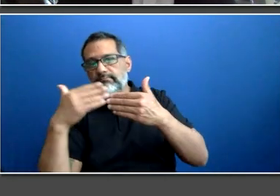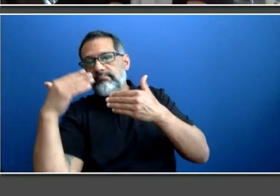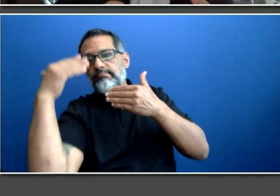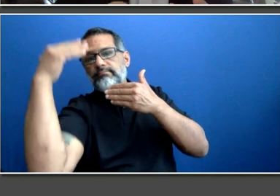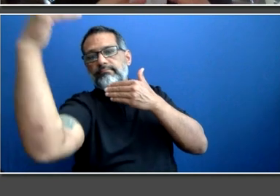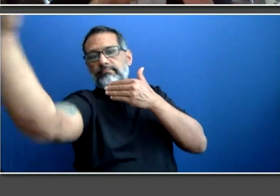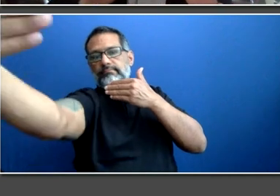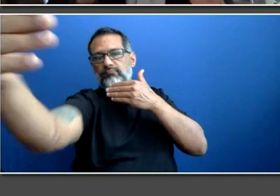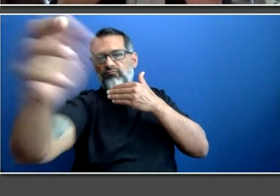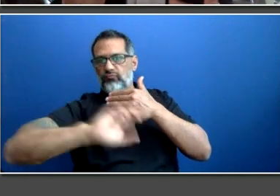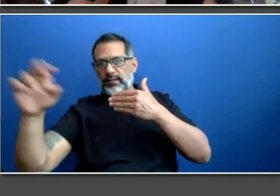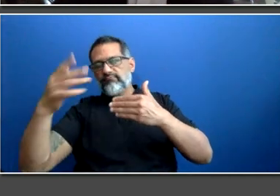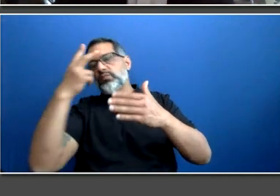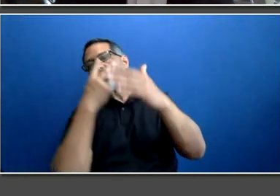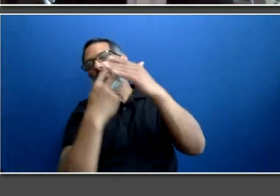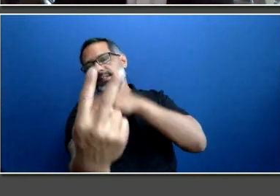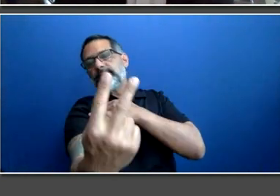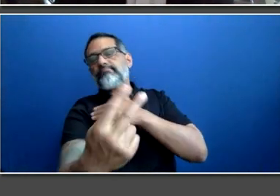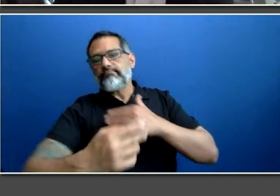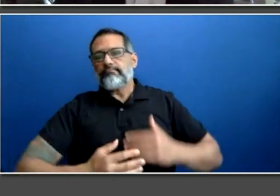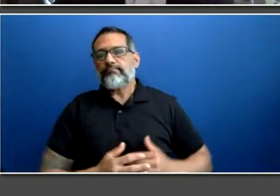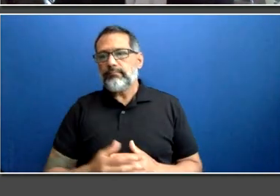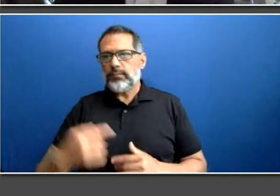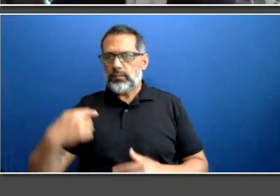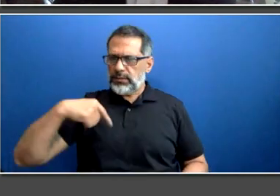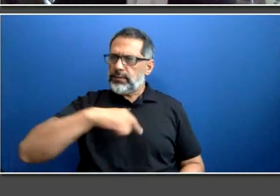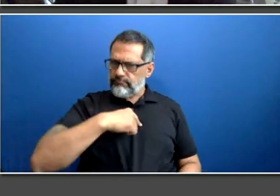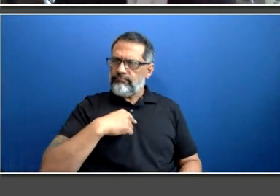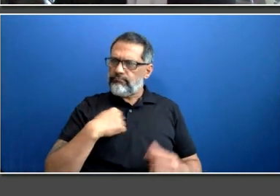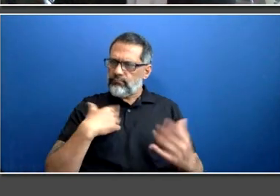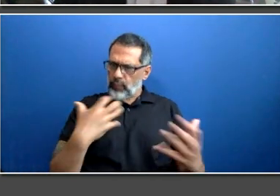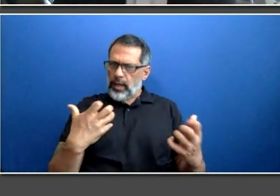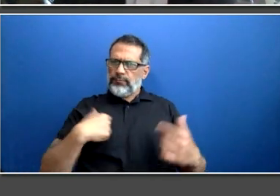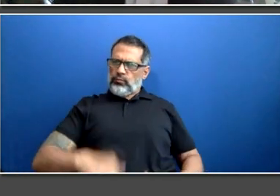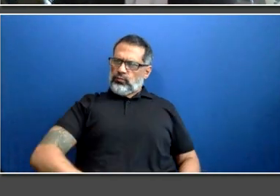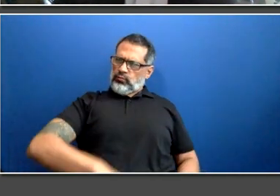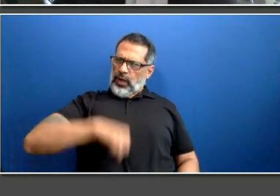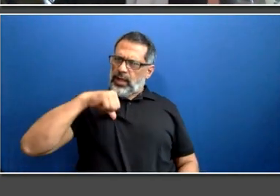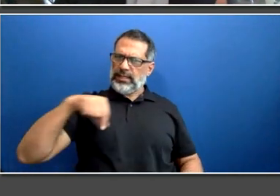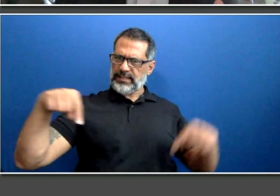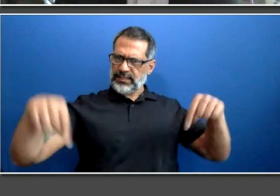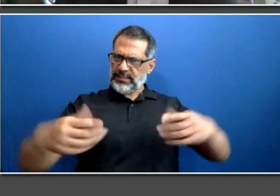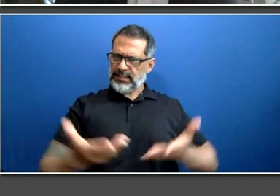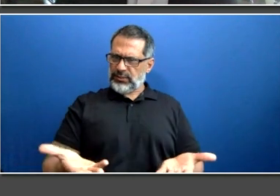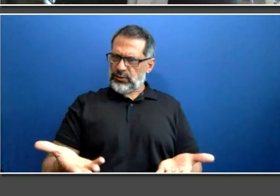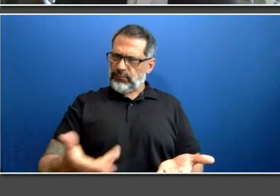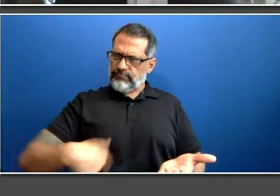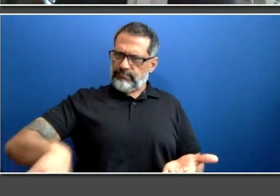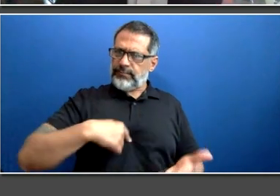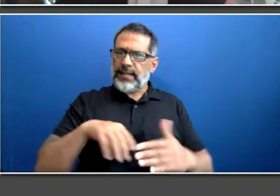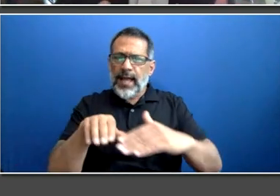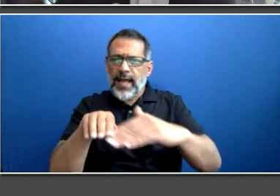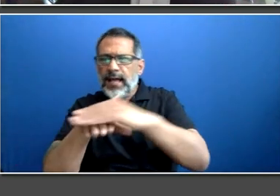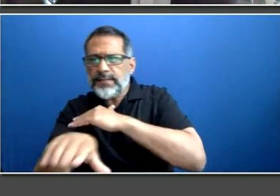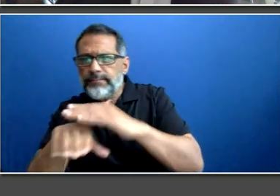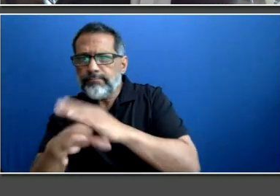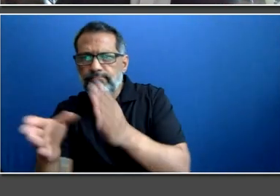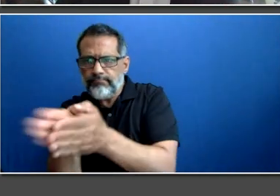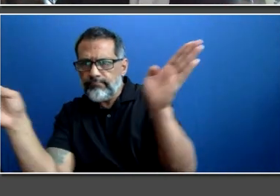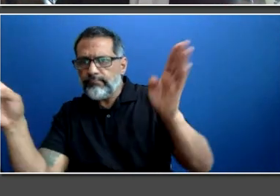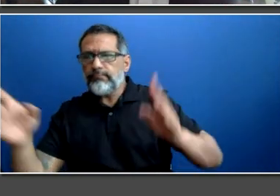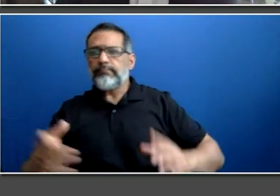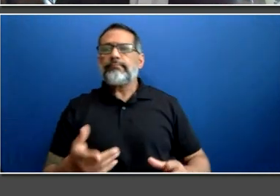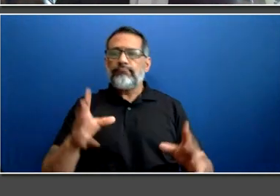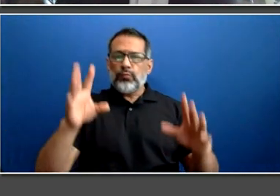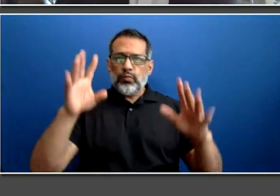than that. You know, we want to become more accessible. We want to be more efficient, more flexible, more innovative. It's important for us. We want to be more integrated